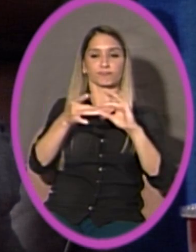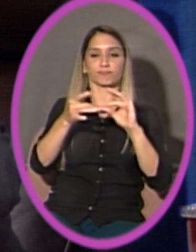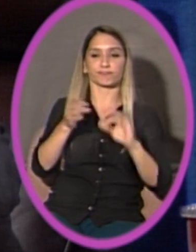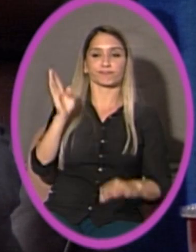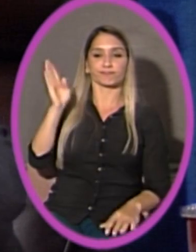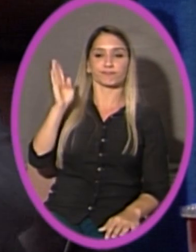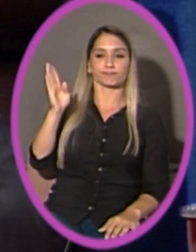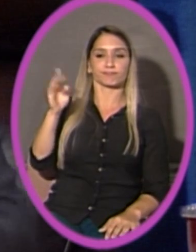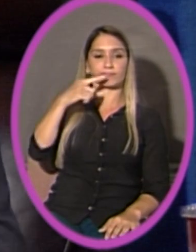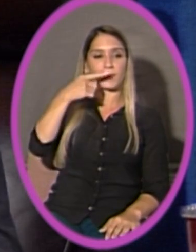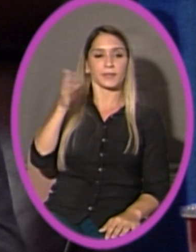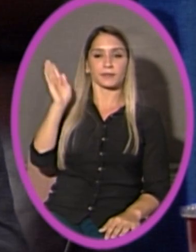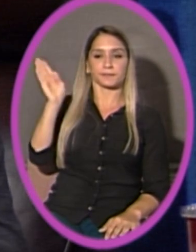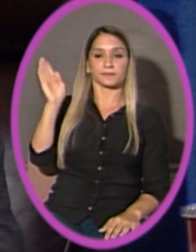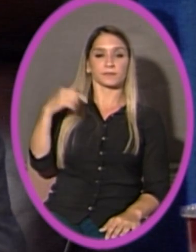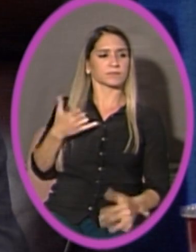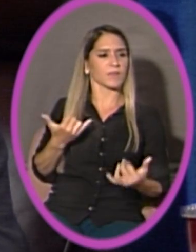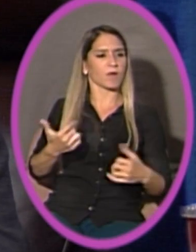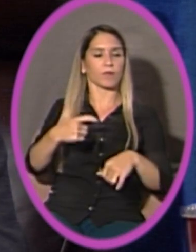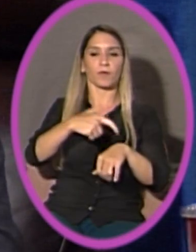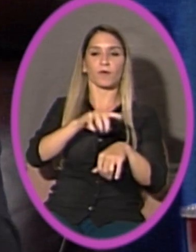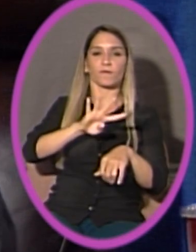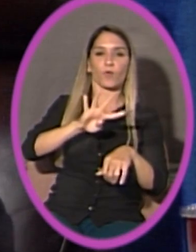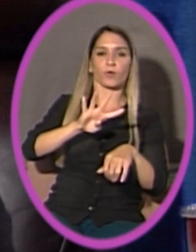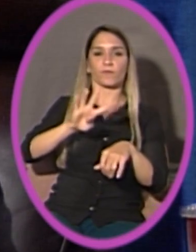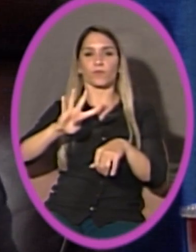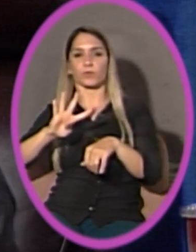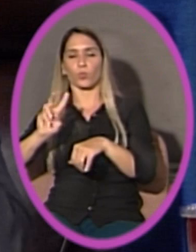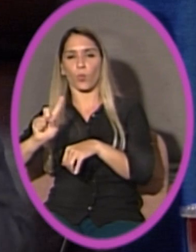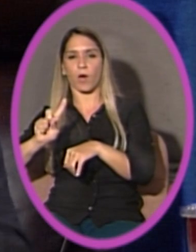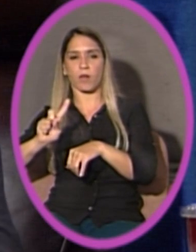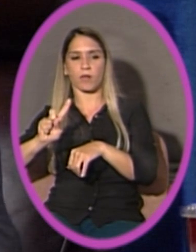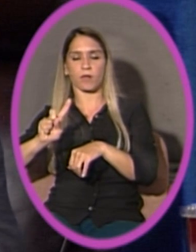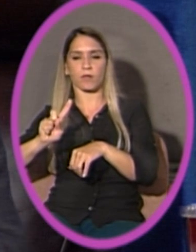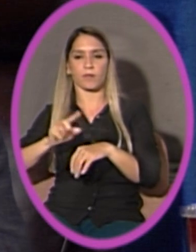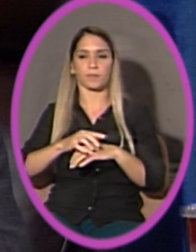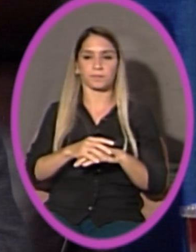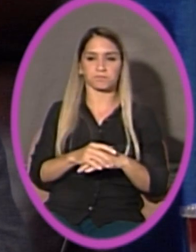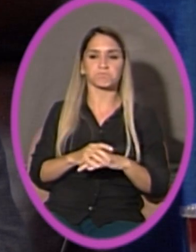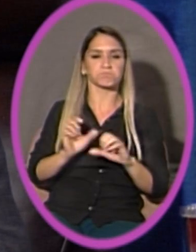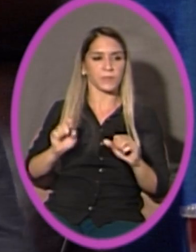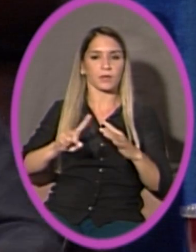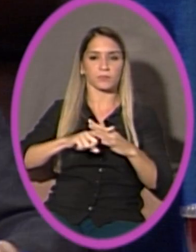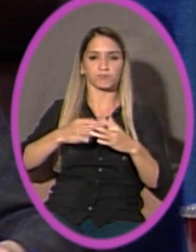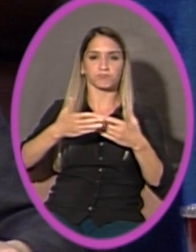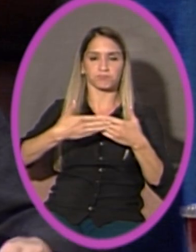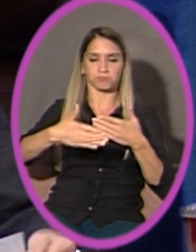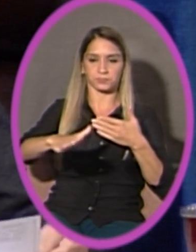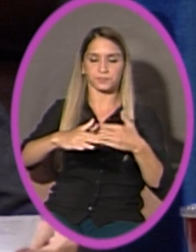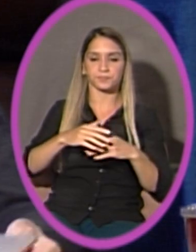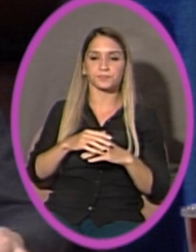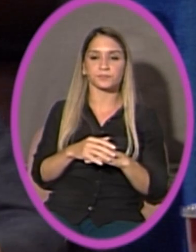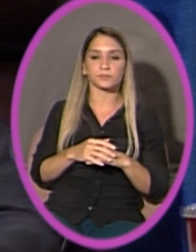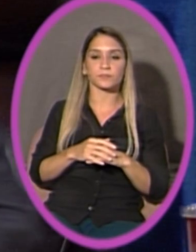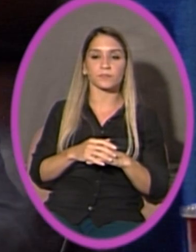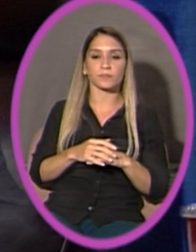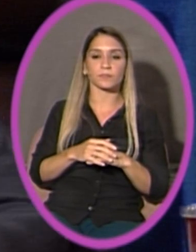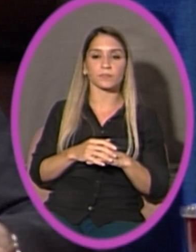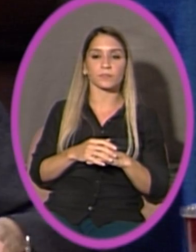It's 4.41, so it's all right to begin again. Mr. Attorney,